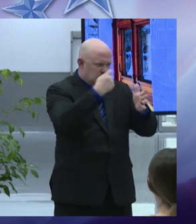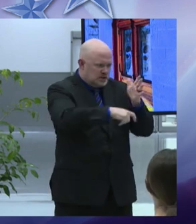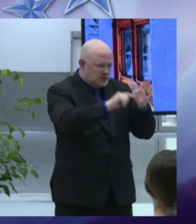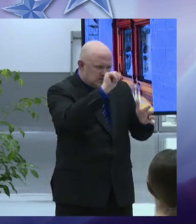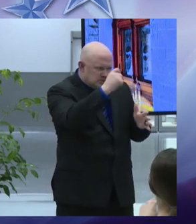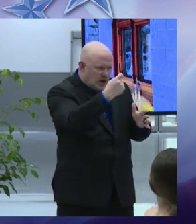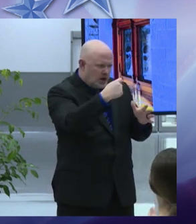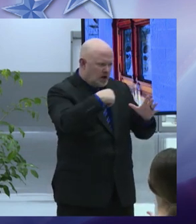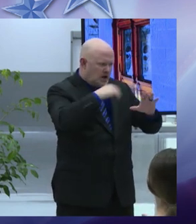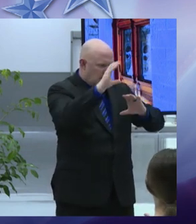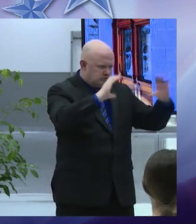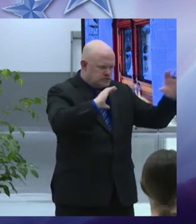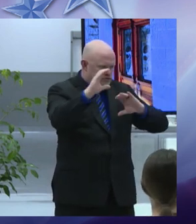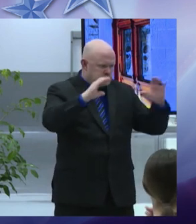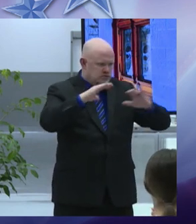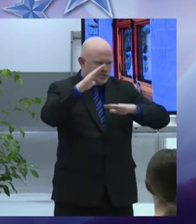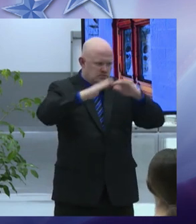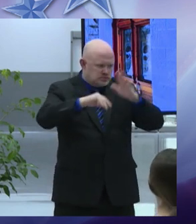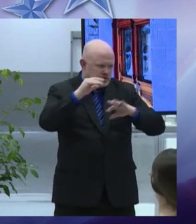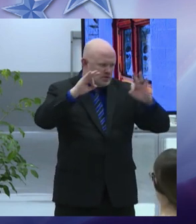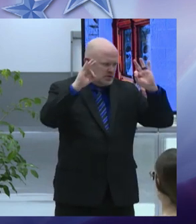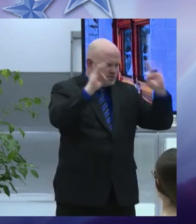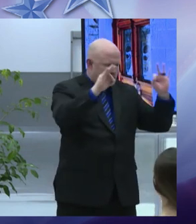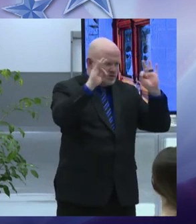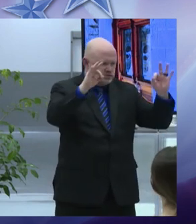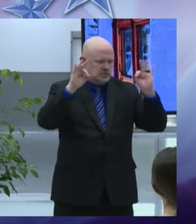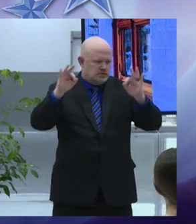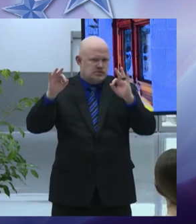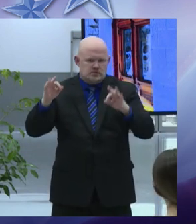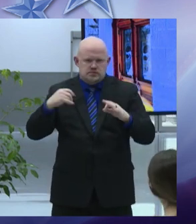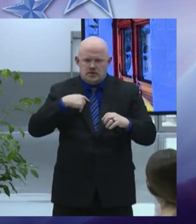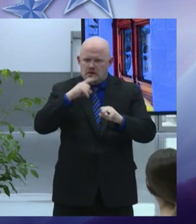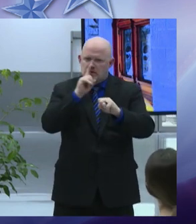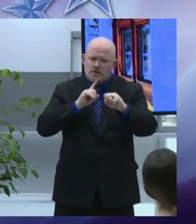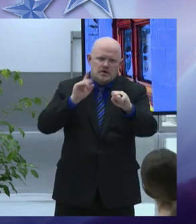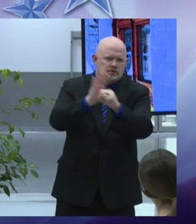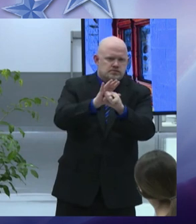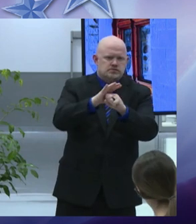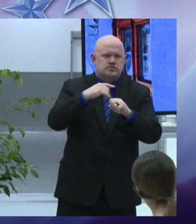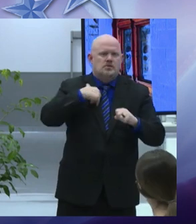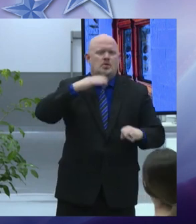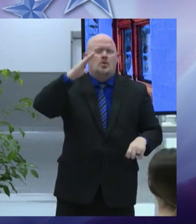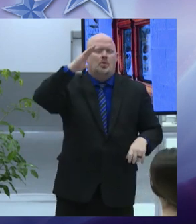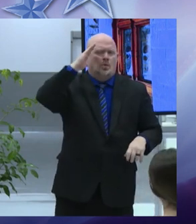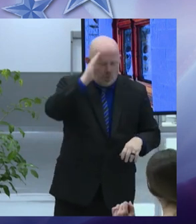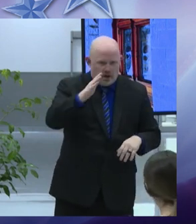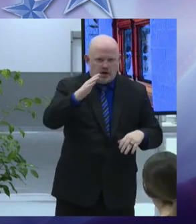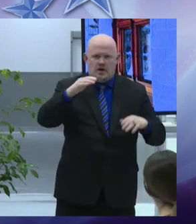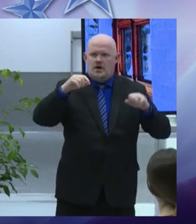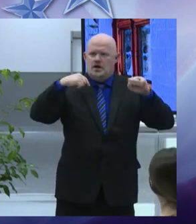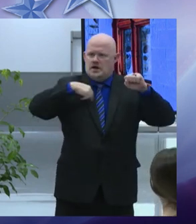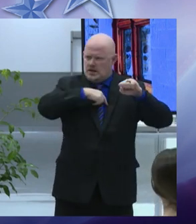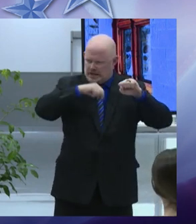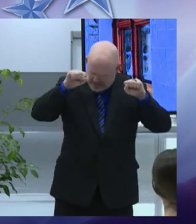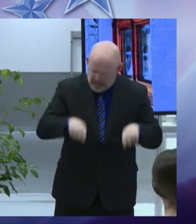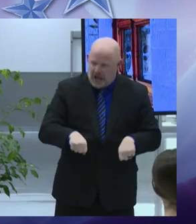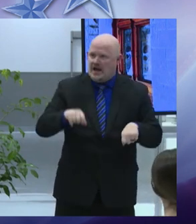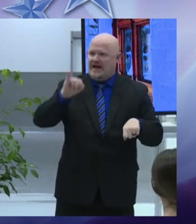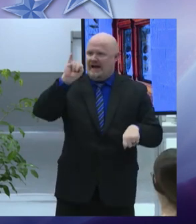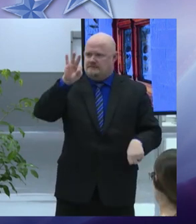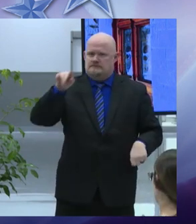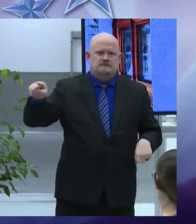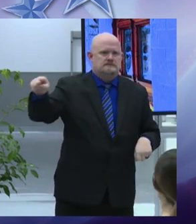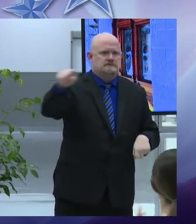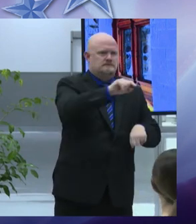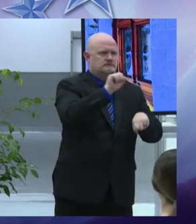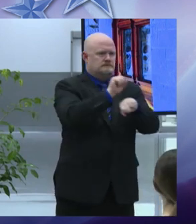achieve long-term fiscal sustainability i'm firmly convinced we can and will because i have already seen us accomplish feats considered by many to